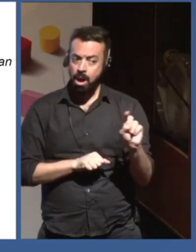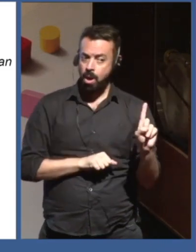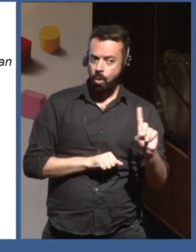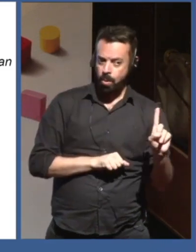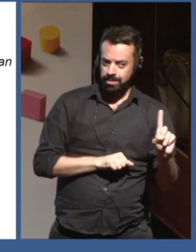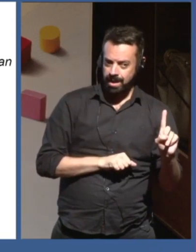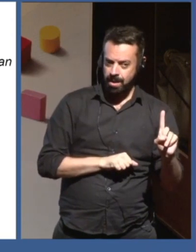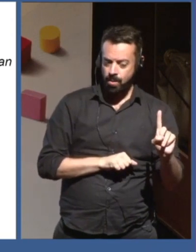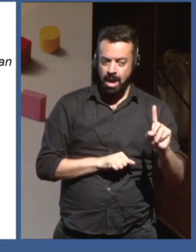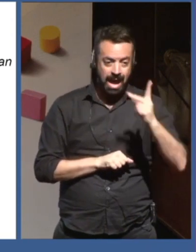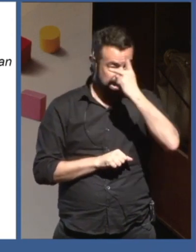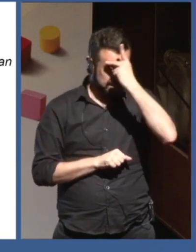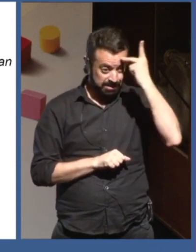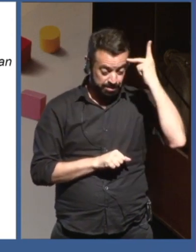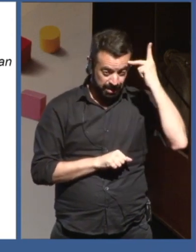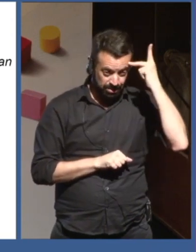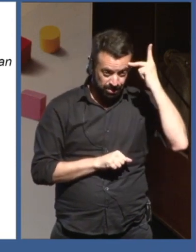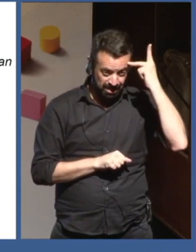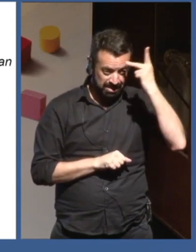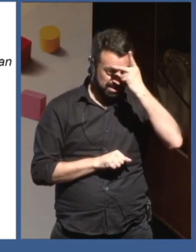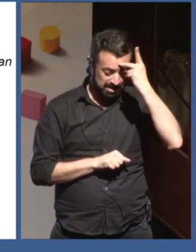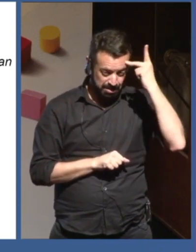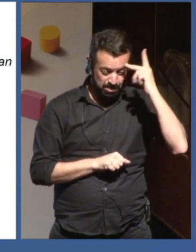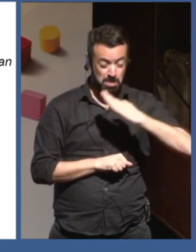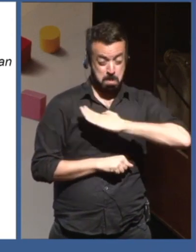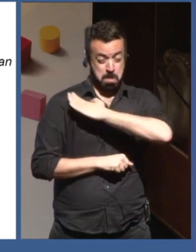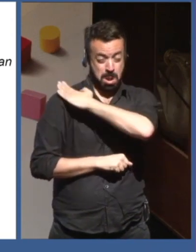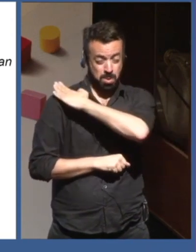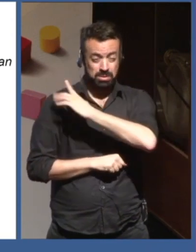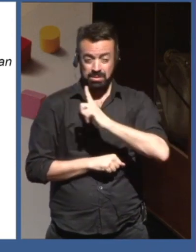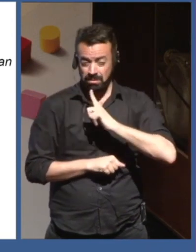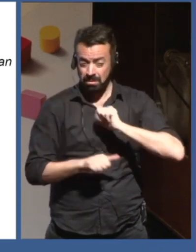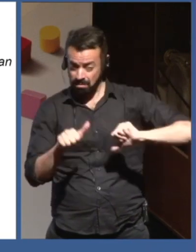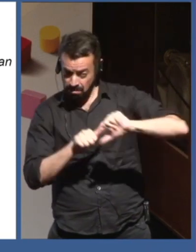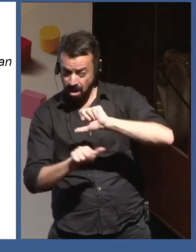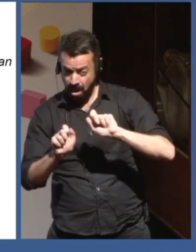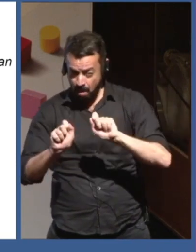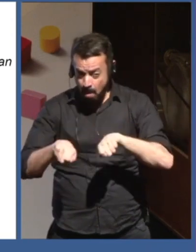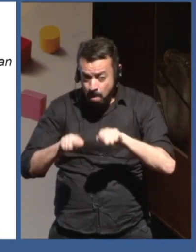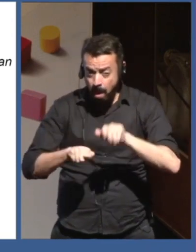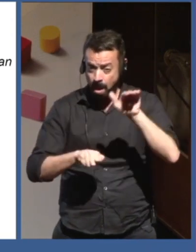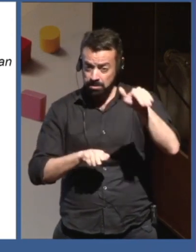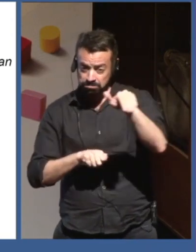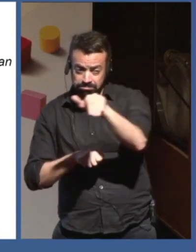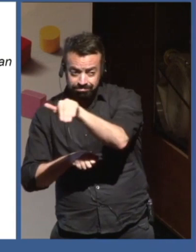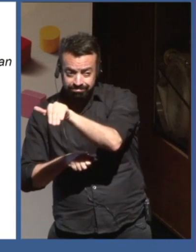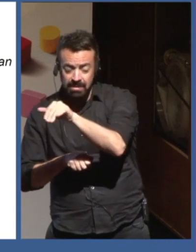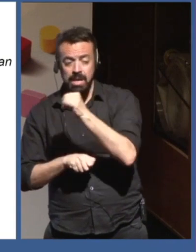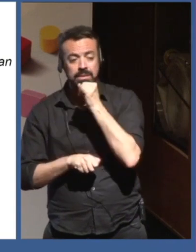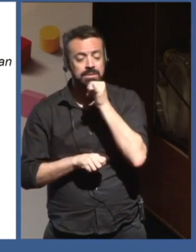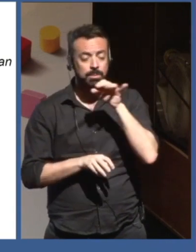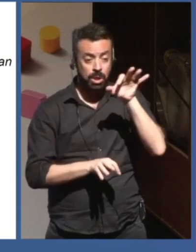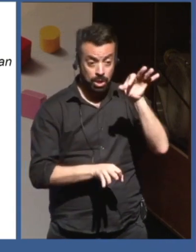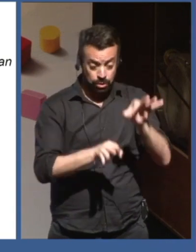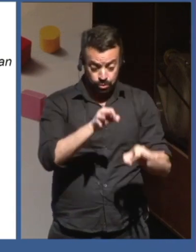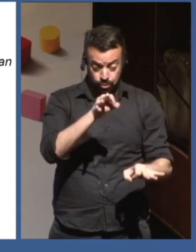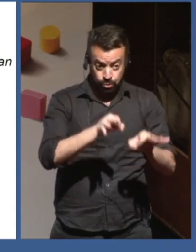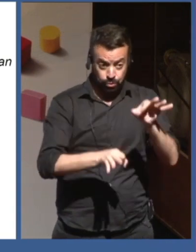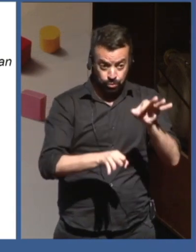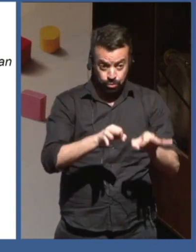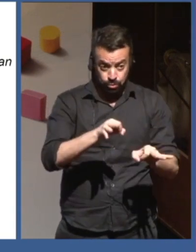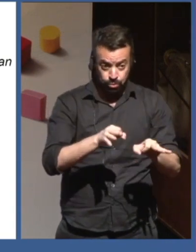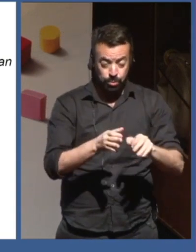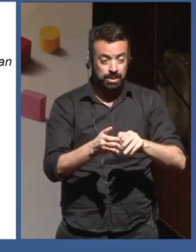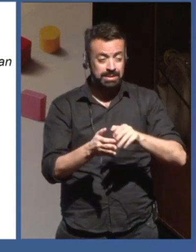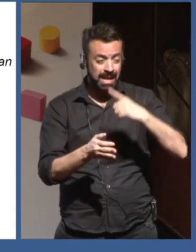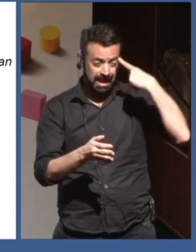Judges, it's a common argument, well-known fact. Judges, you don't get the same sentence for the same exact offense whether you are in